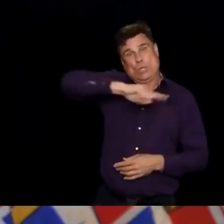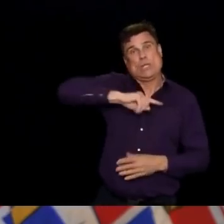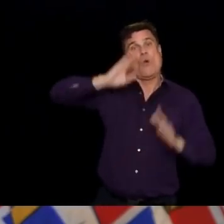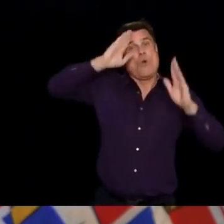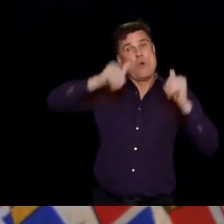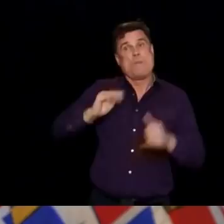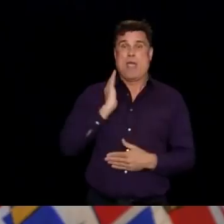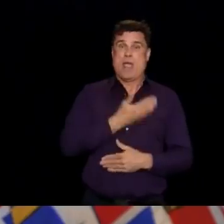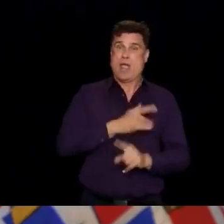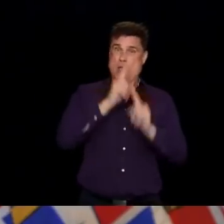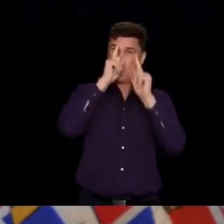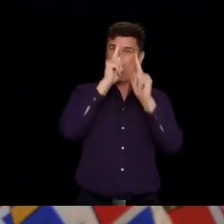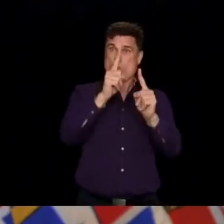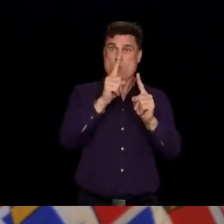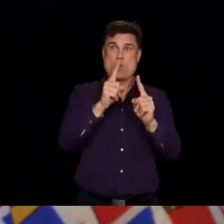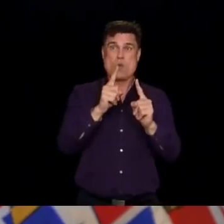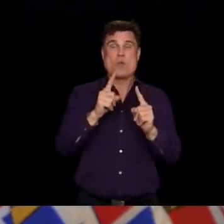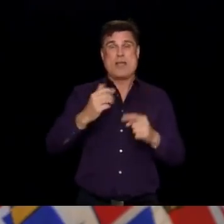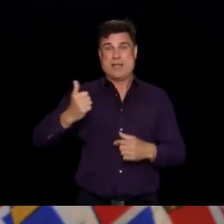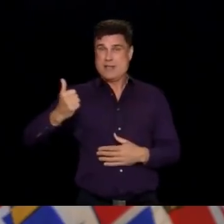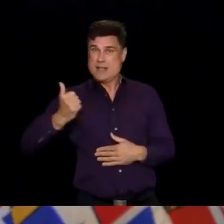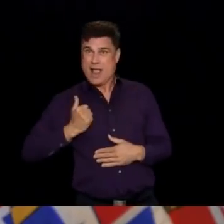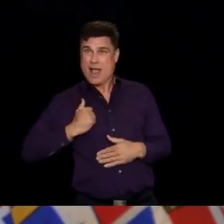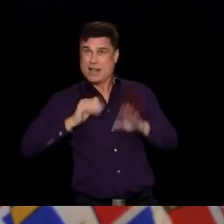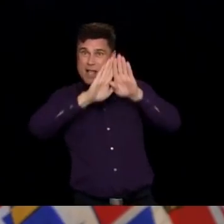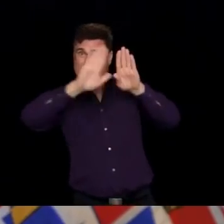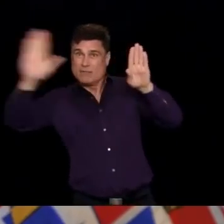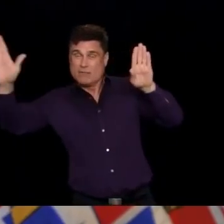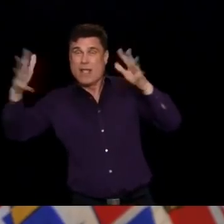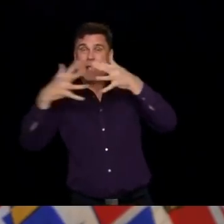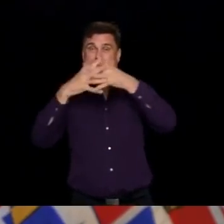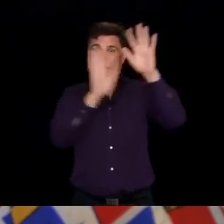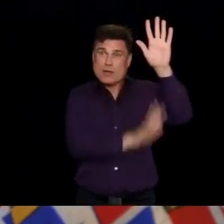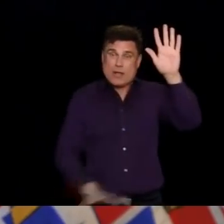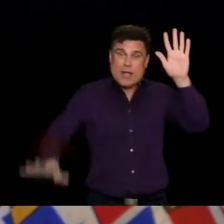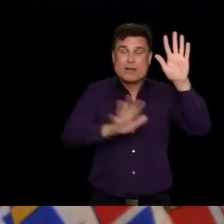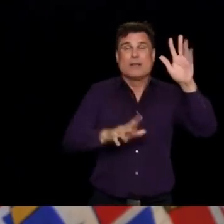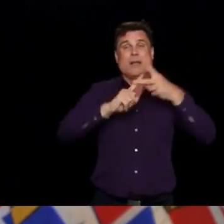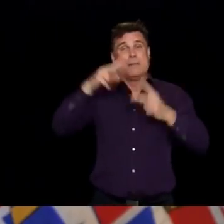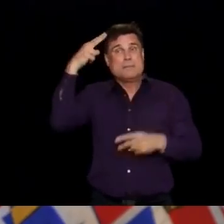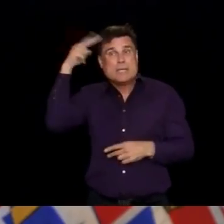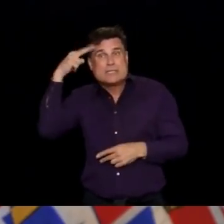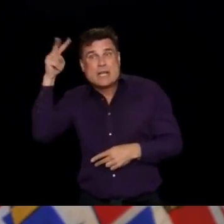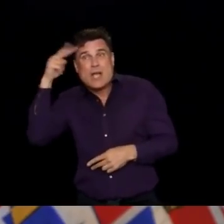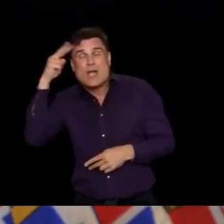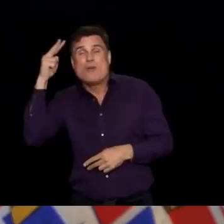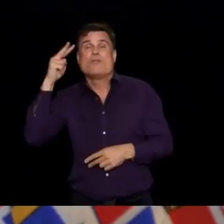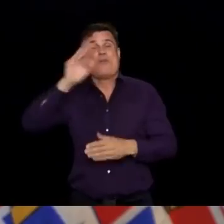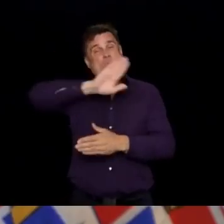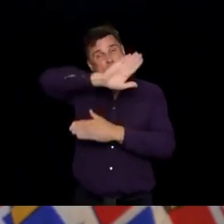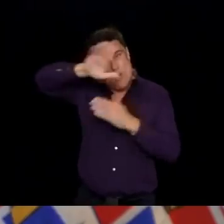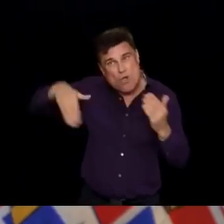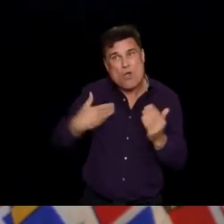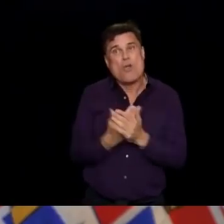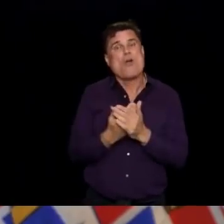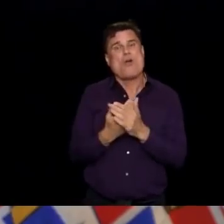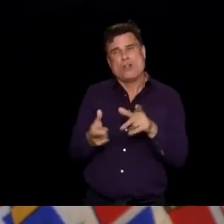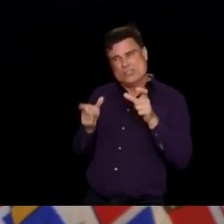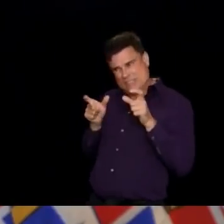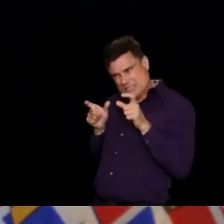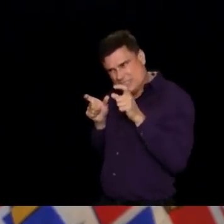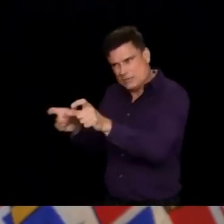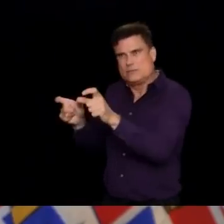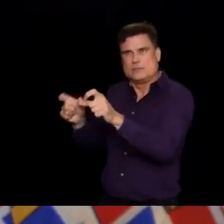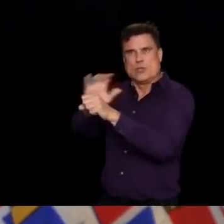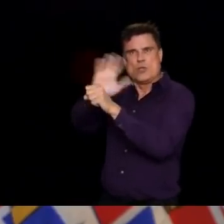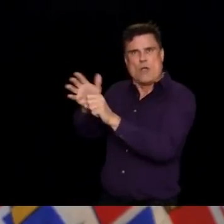So, anything that we can do to support our colleagues in the U.S., we are trying to do. So, yes,